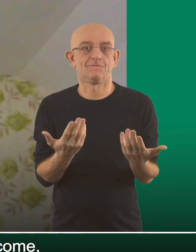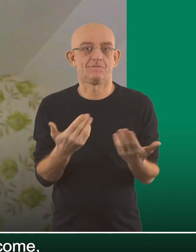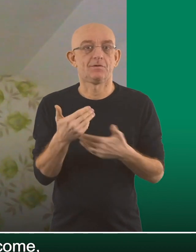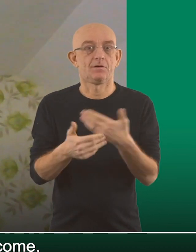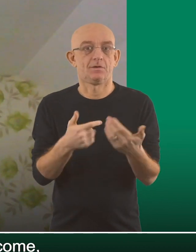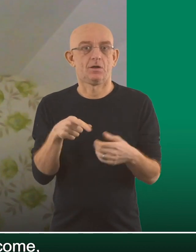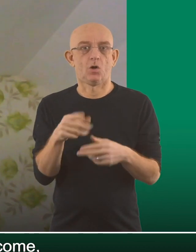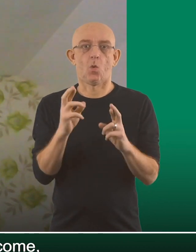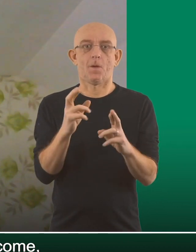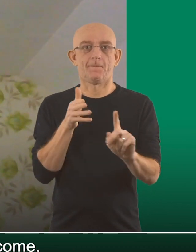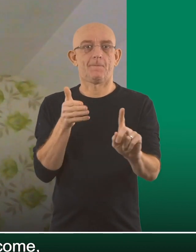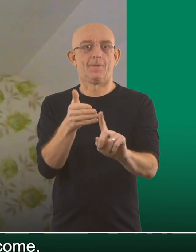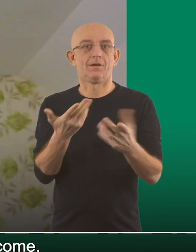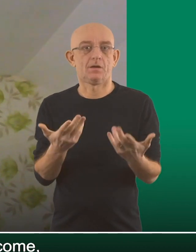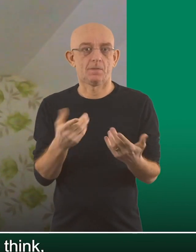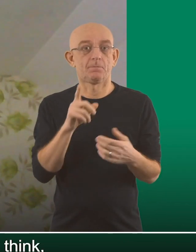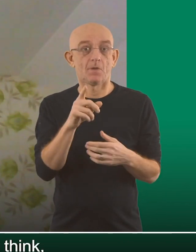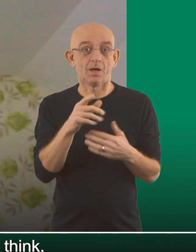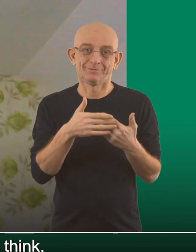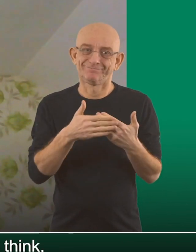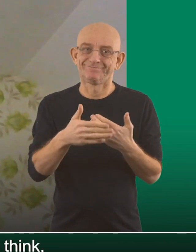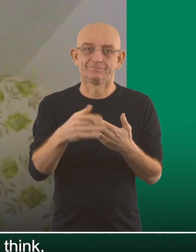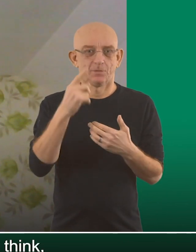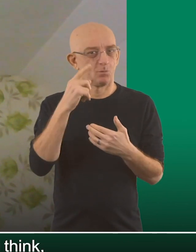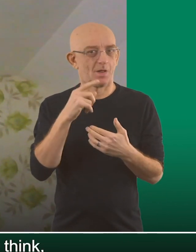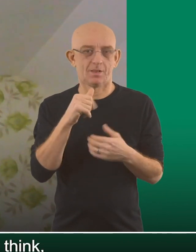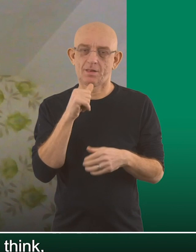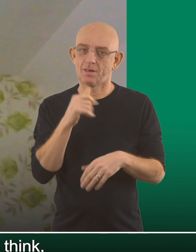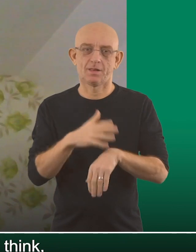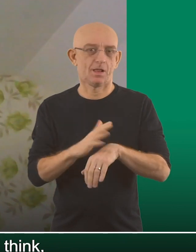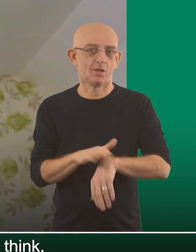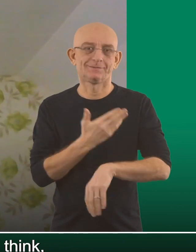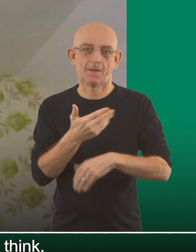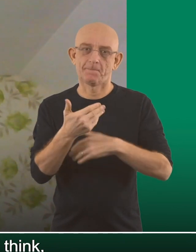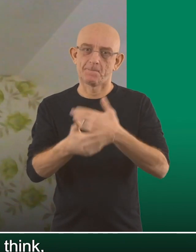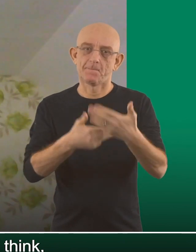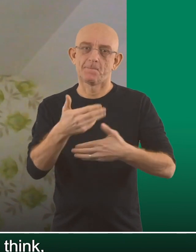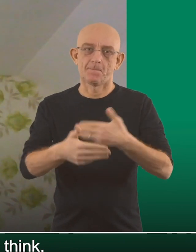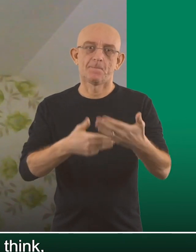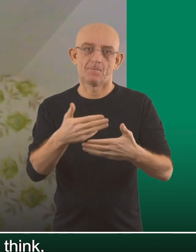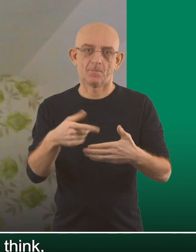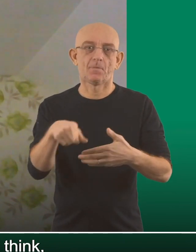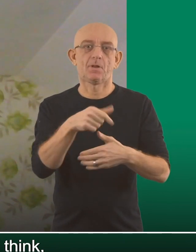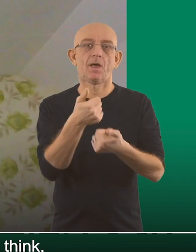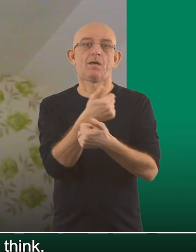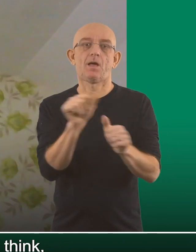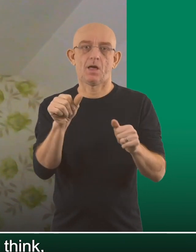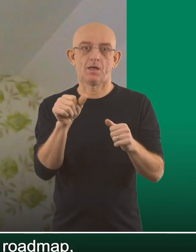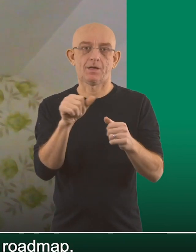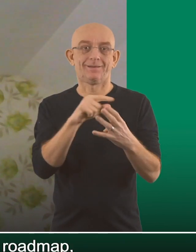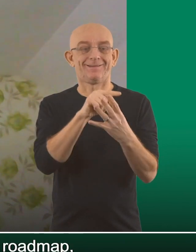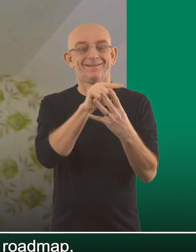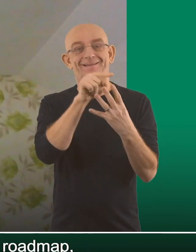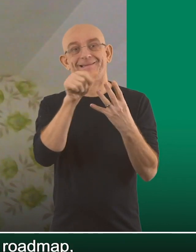really gives us light at the end of the tunnel. But we will be living with COVID, I think, for some considerable time to come.